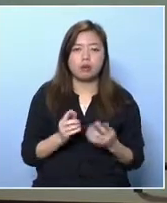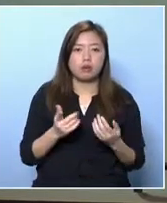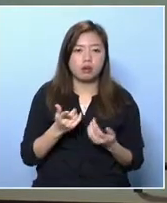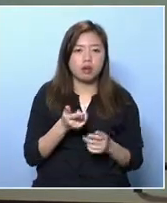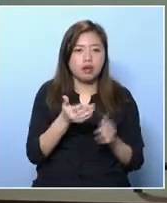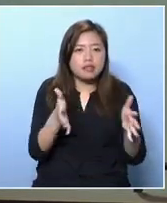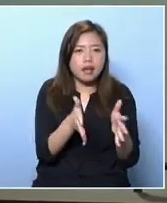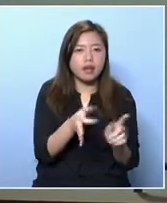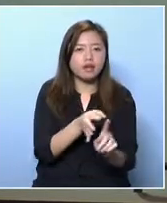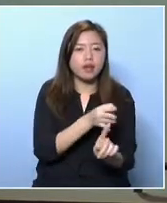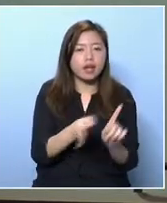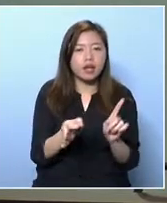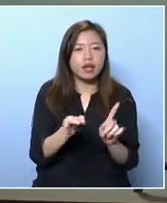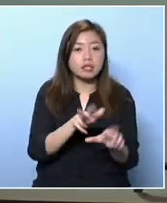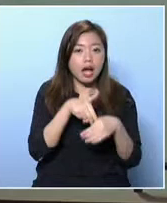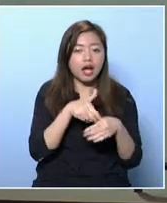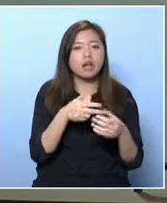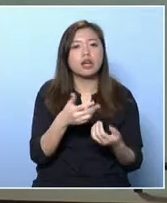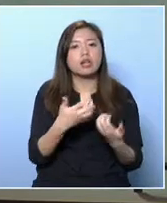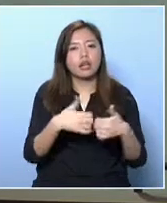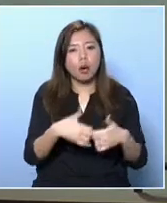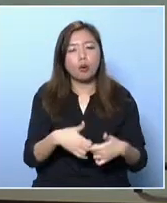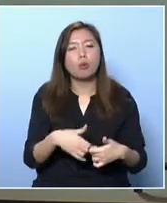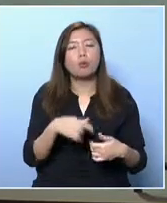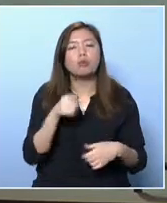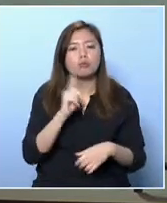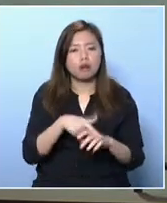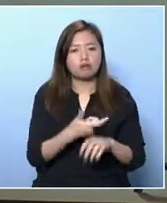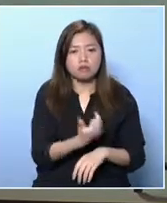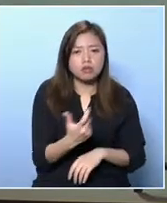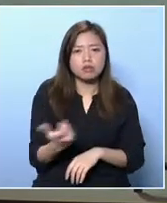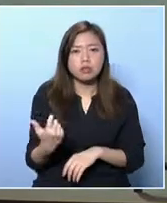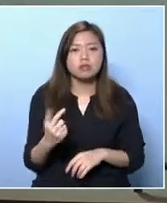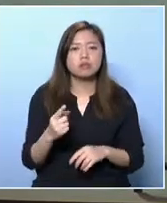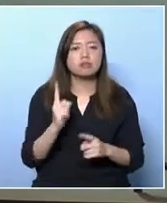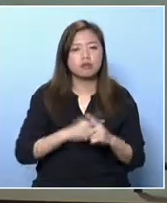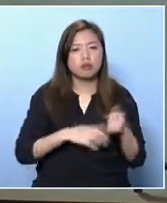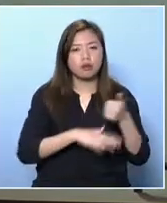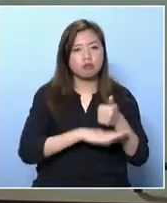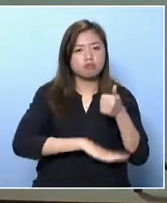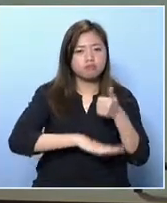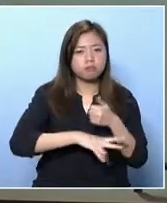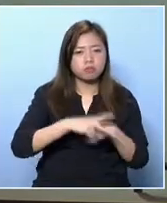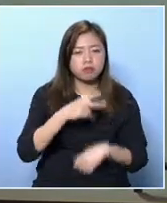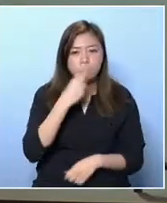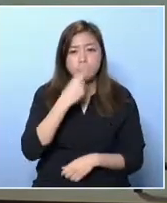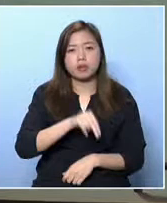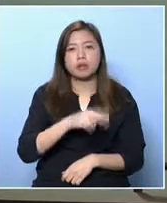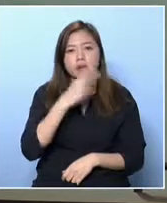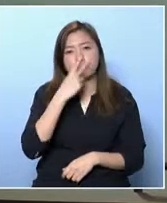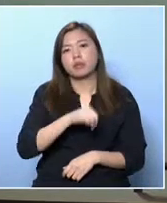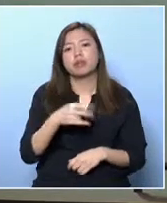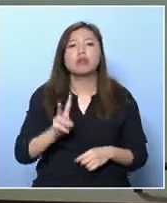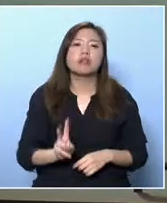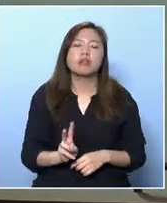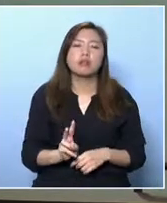clinics or smaller non-profit dental clinics for the service they need. But